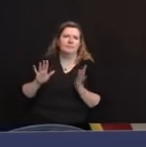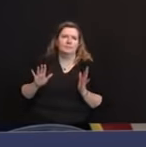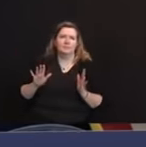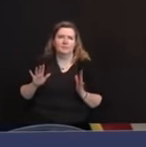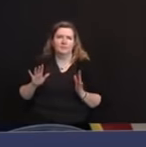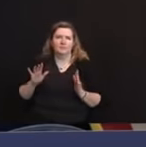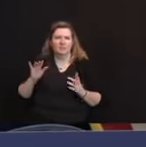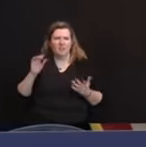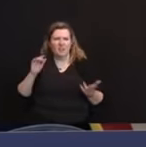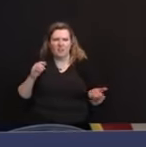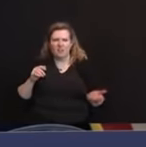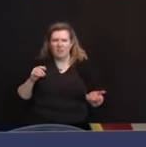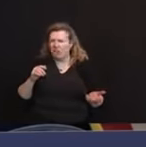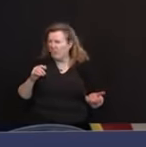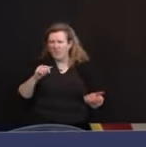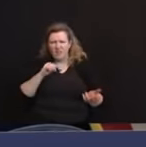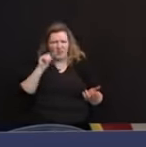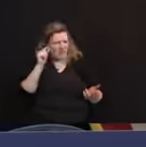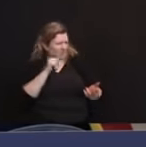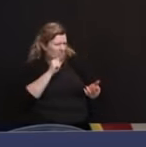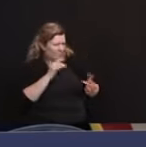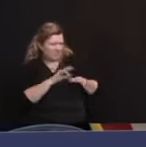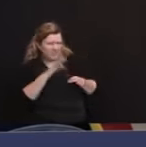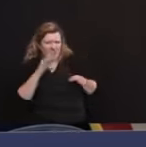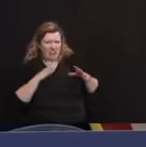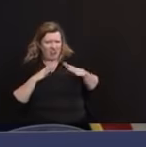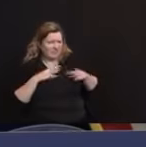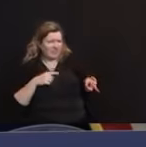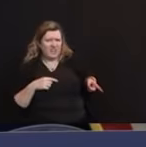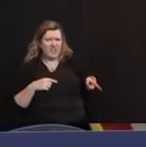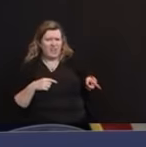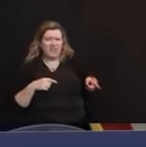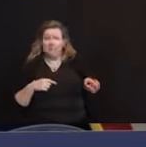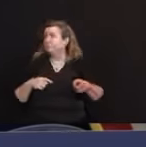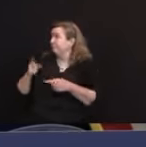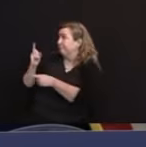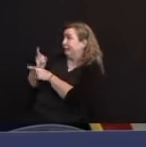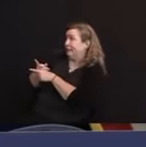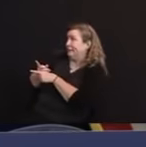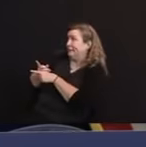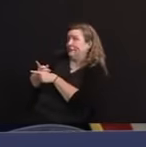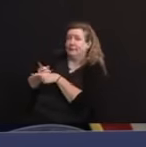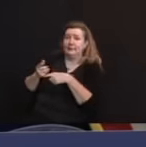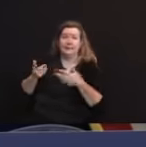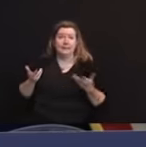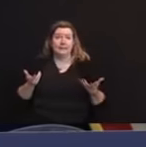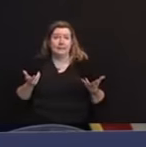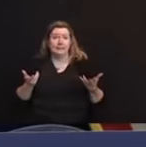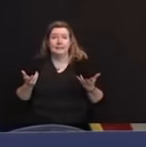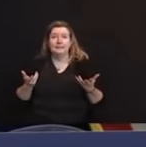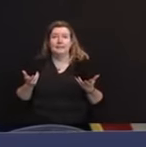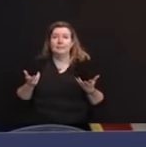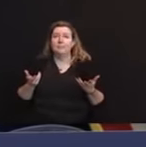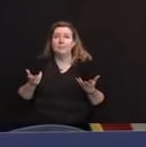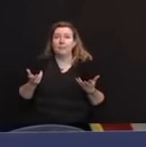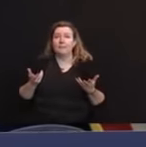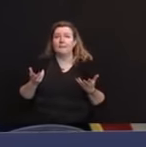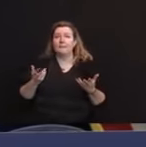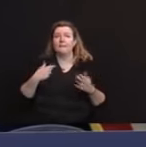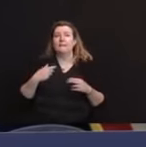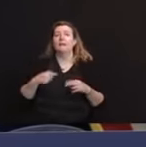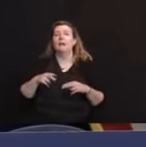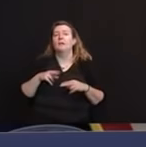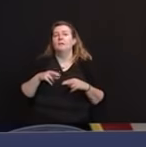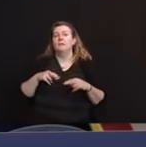And with regard to the weather, while I was sitting here as well, Joe Fierliso, the president of Board of Public Utilities, reached out. The wind